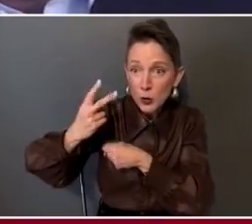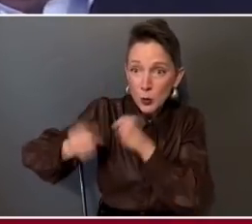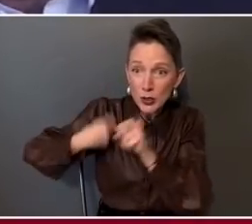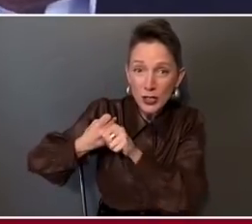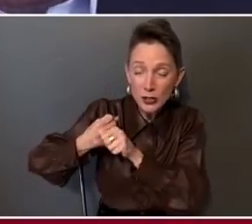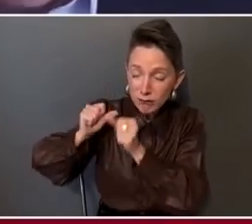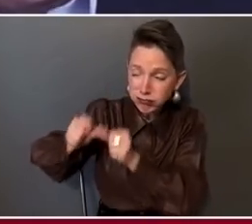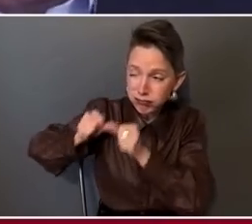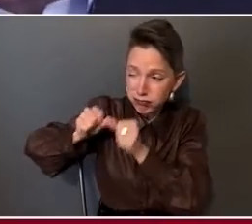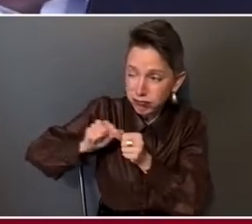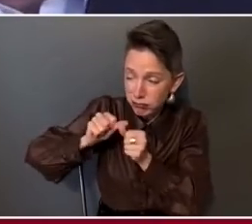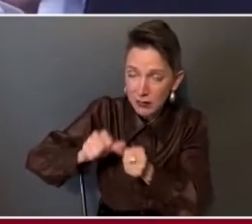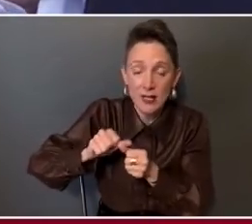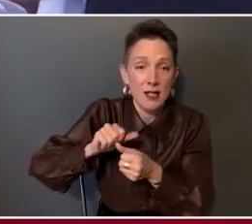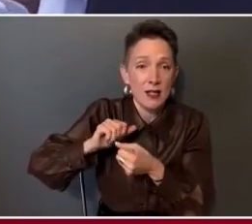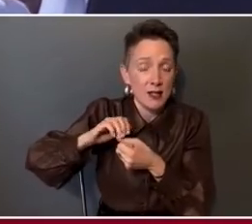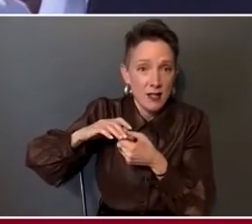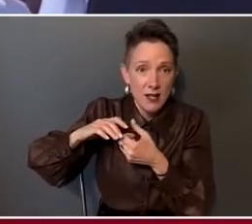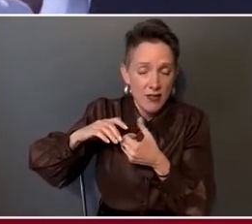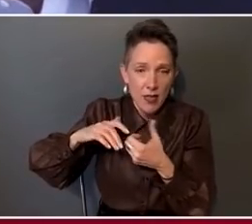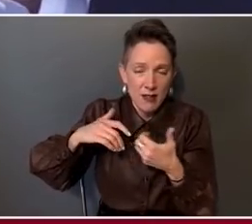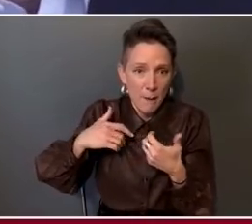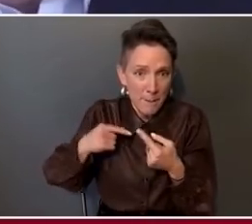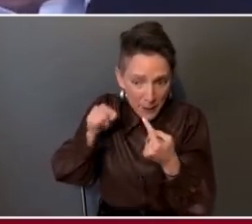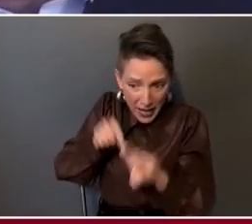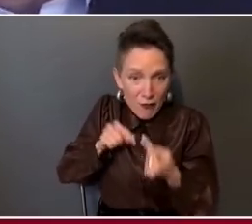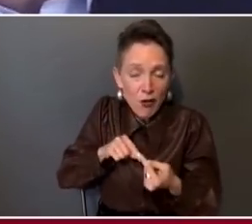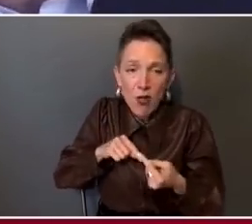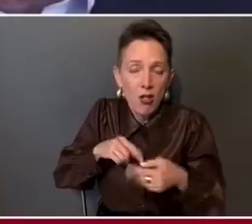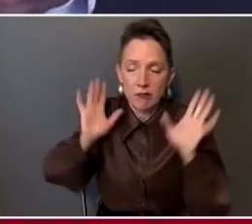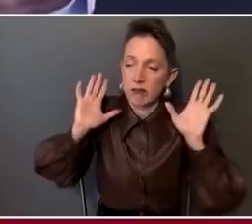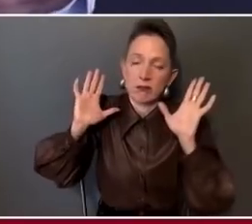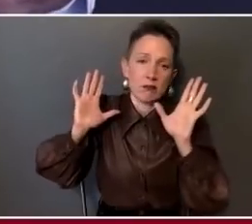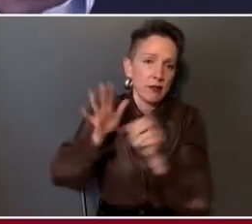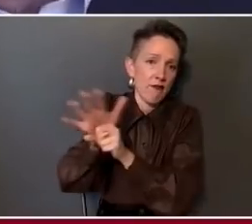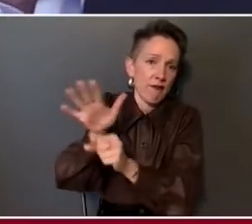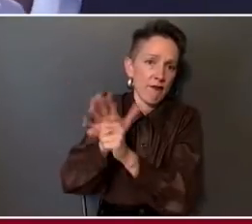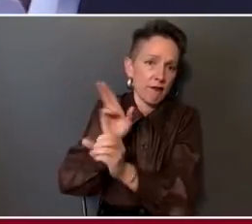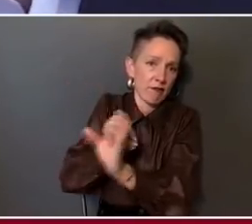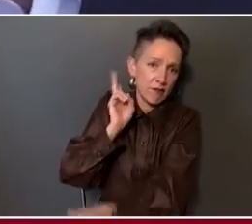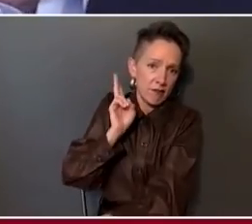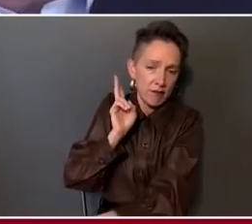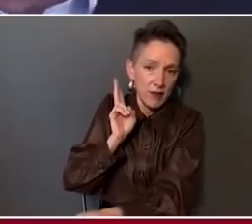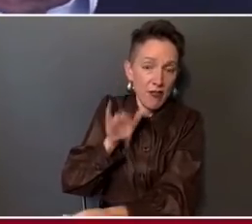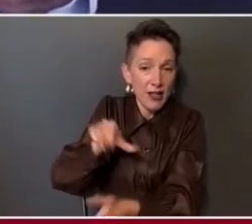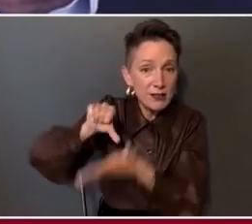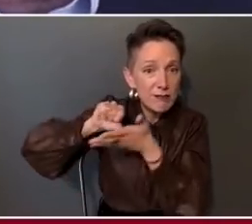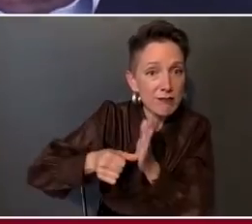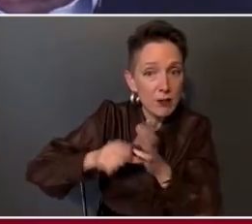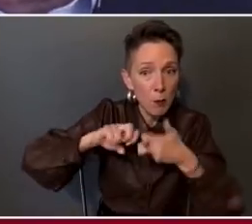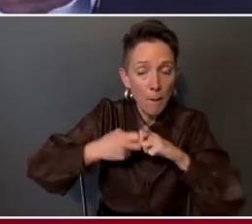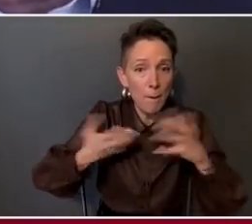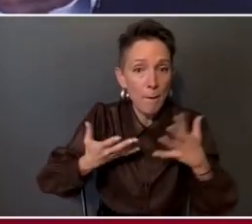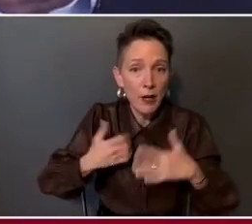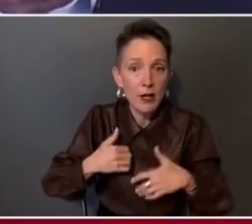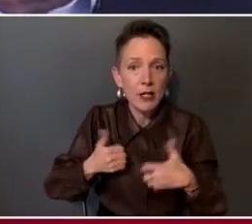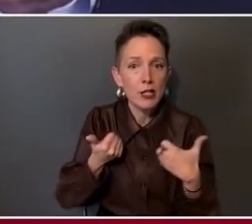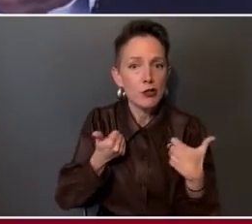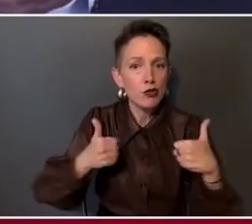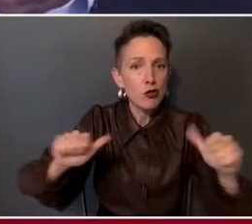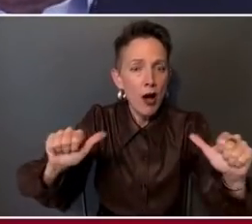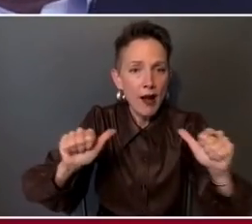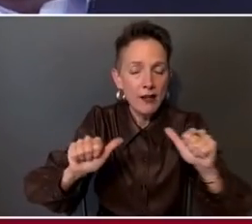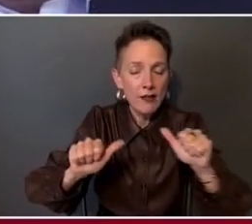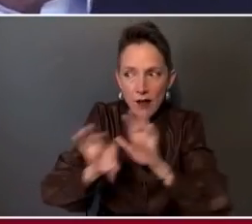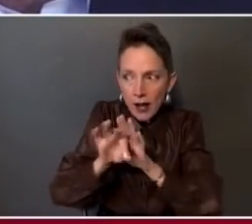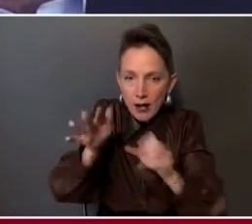so, so painful that they're leaving, which is only accentuating the problem of trying to find adequate staff for these intensive care